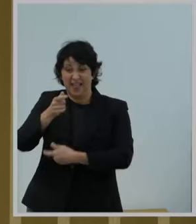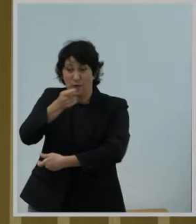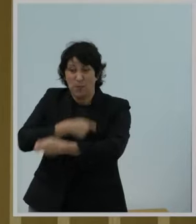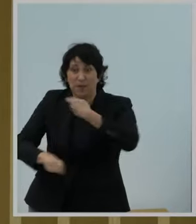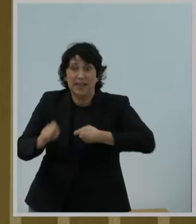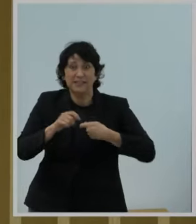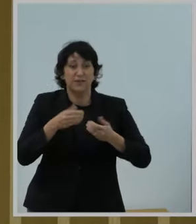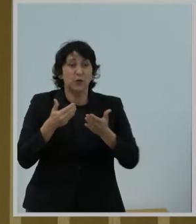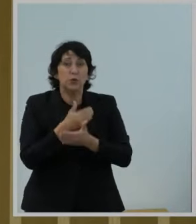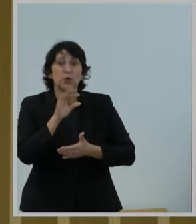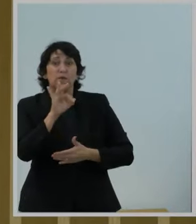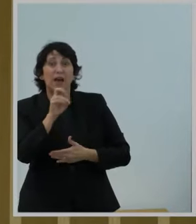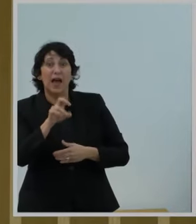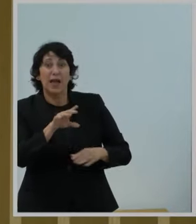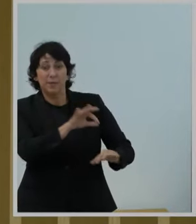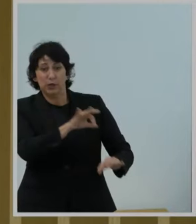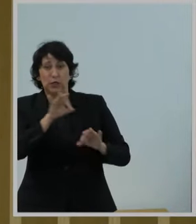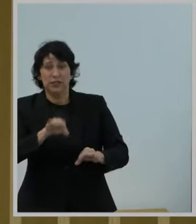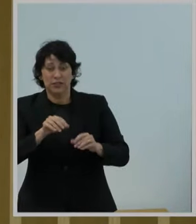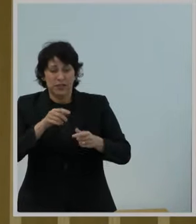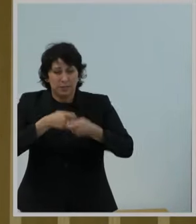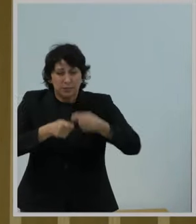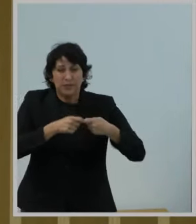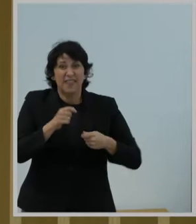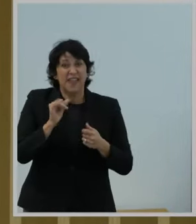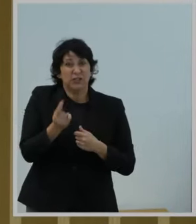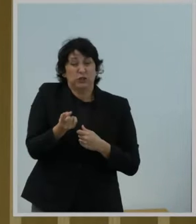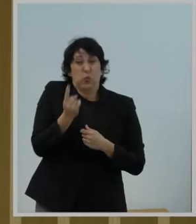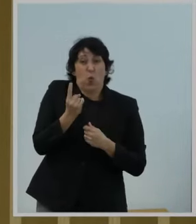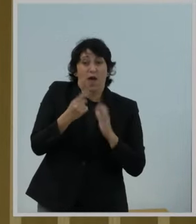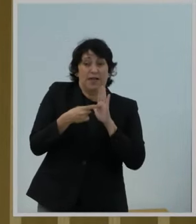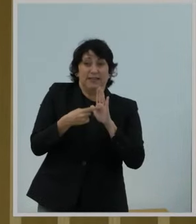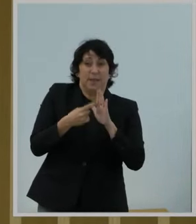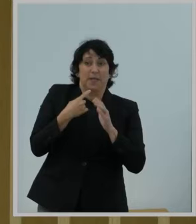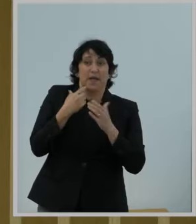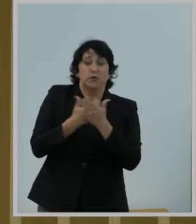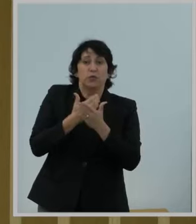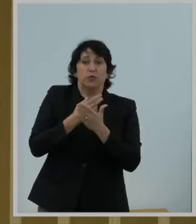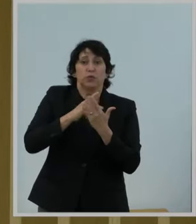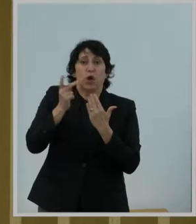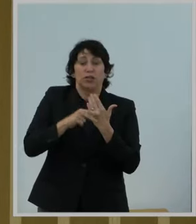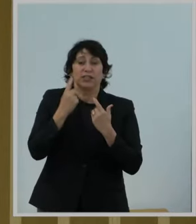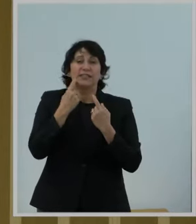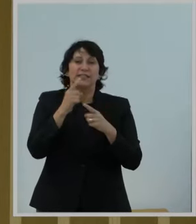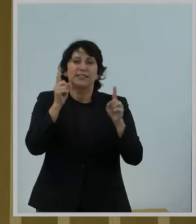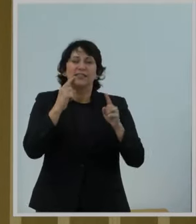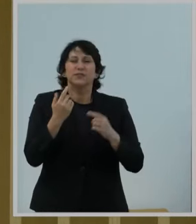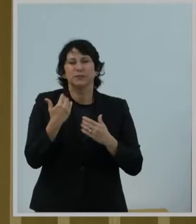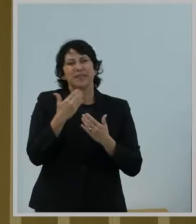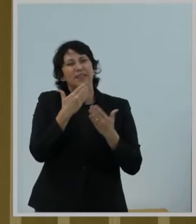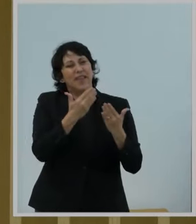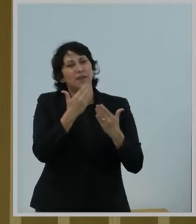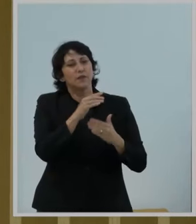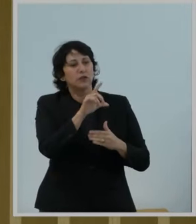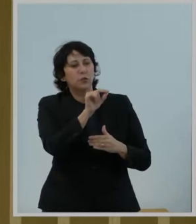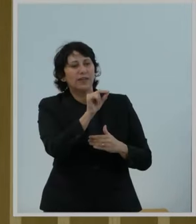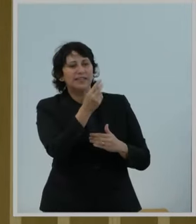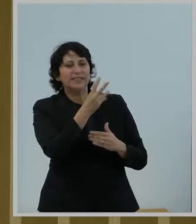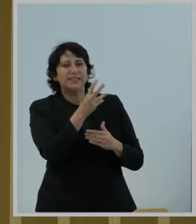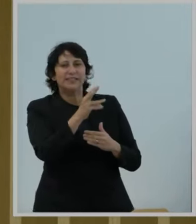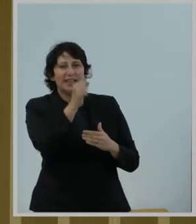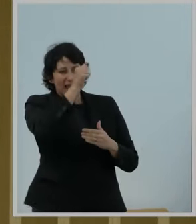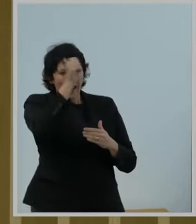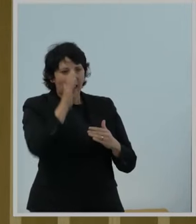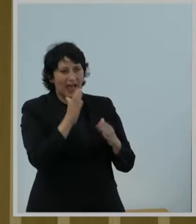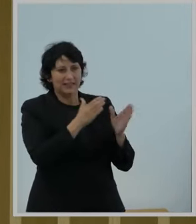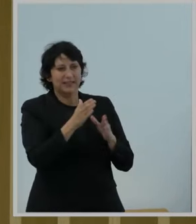of the many infrastructure projects that are successful in Alaska today, thanks to the 2016 Alaska Plan.